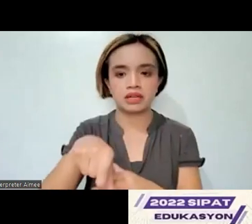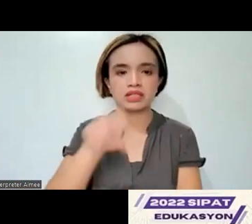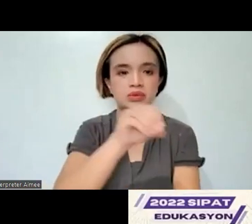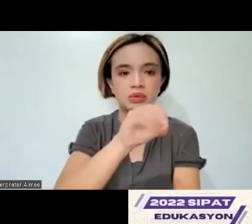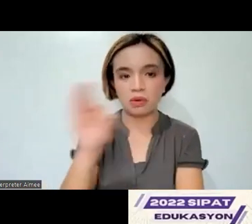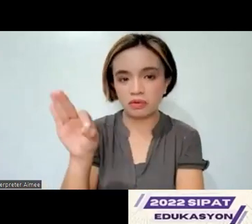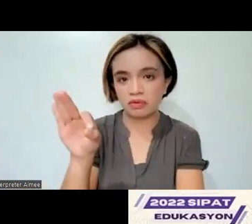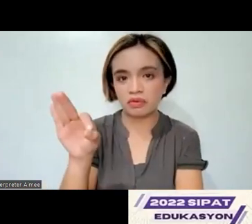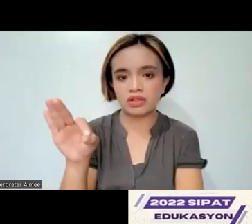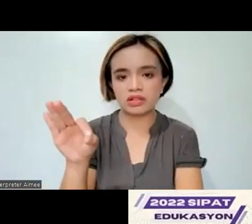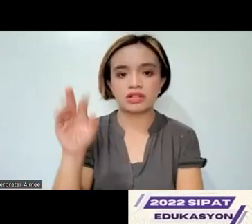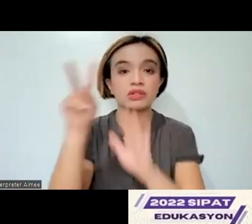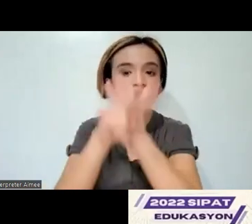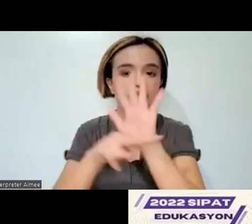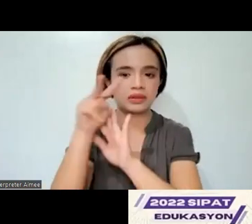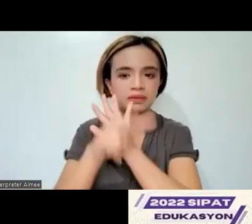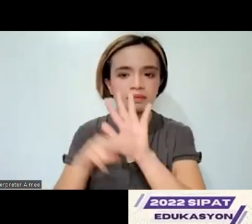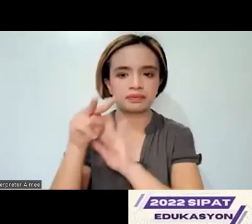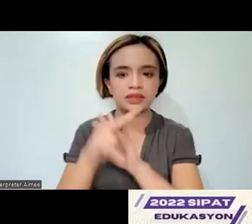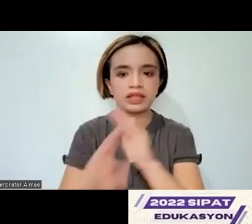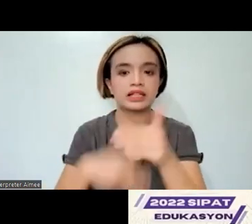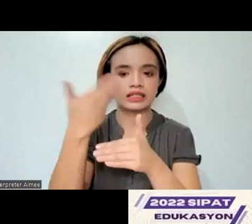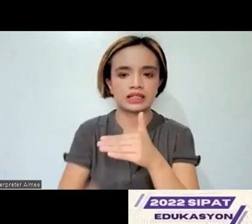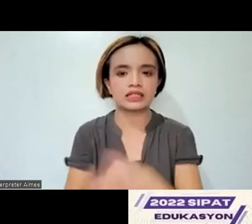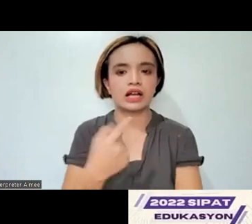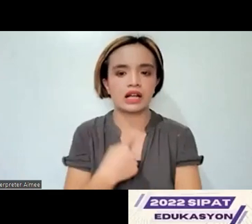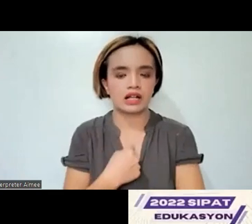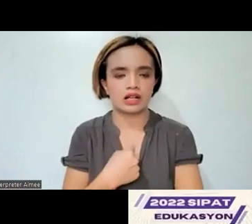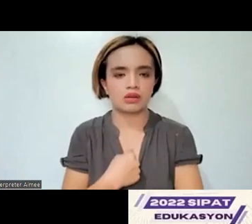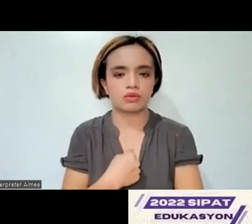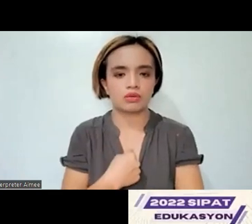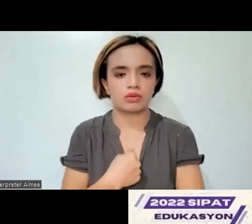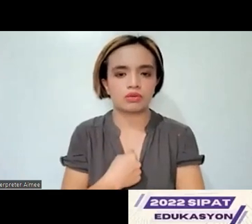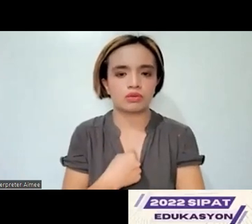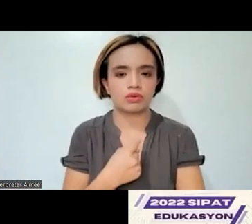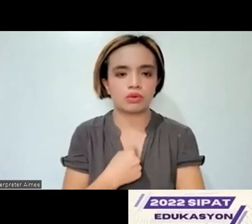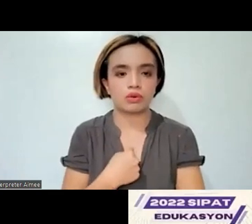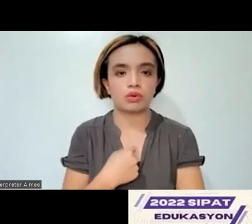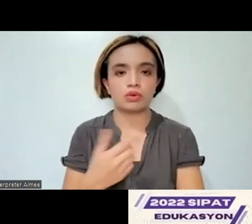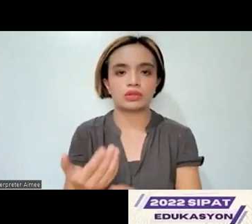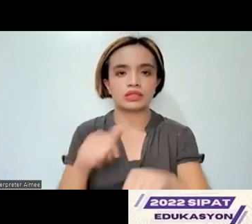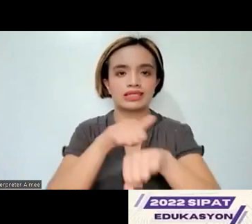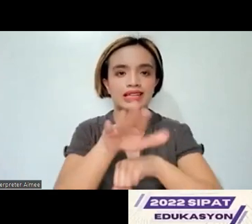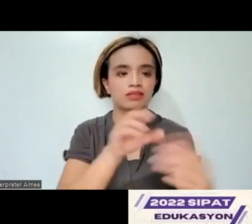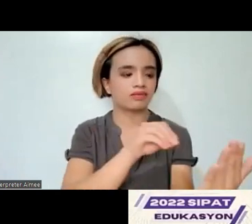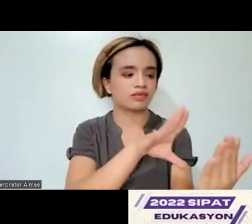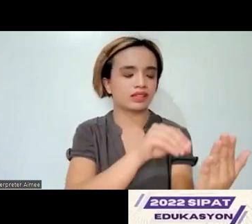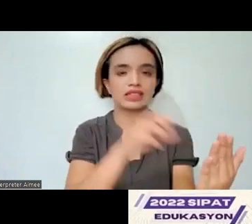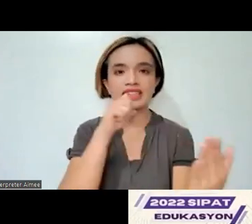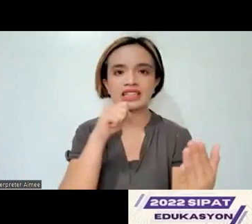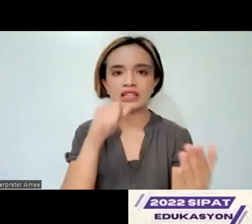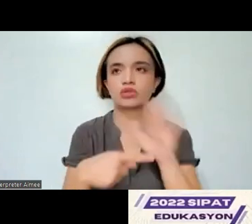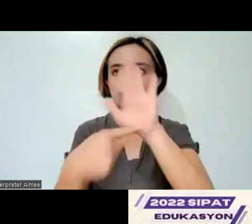video and then I would have to resort to sending a screenshot instead of flashing it